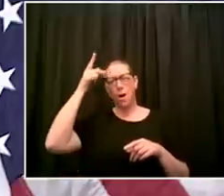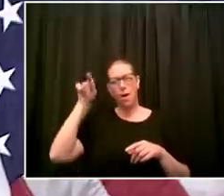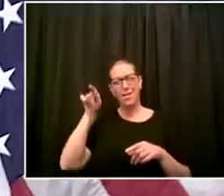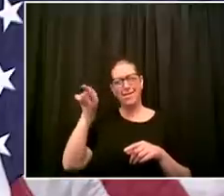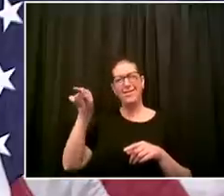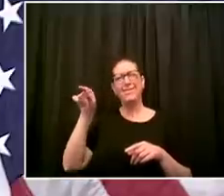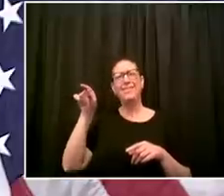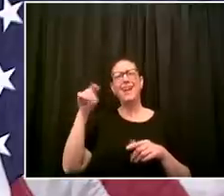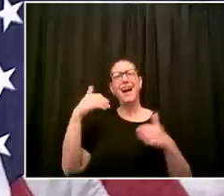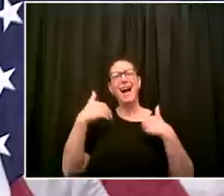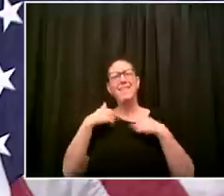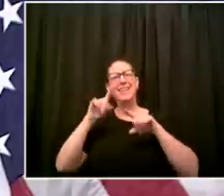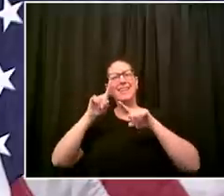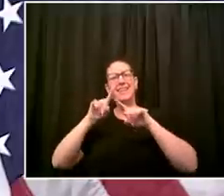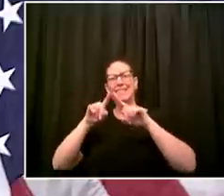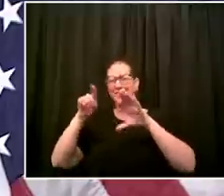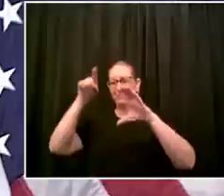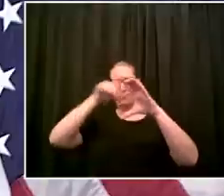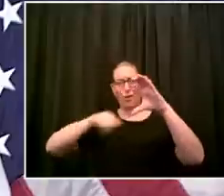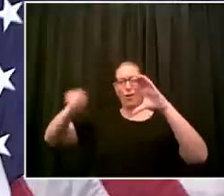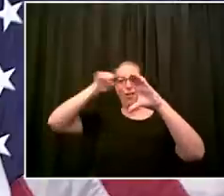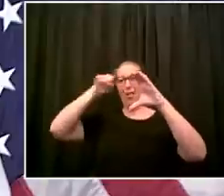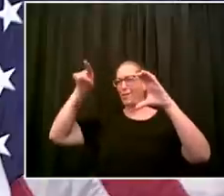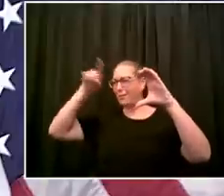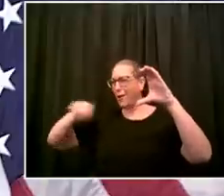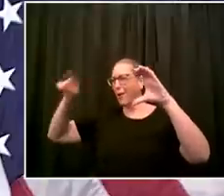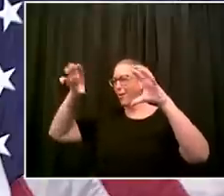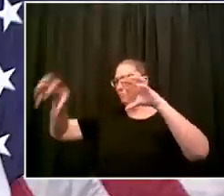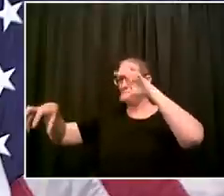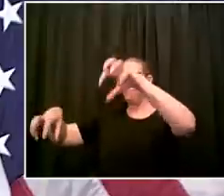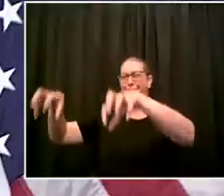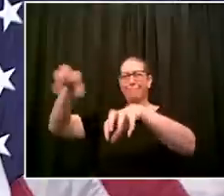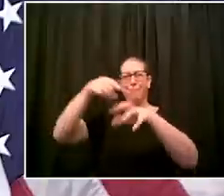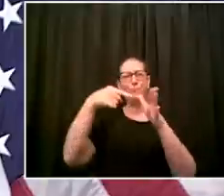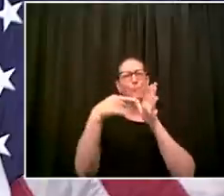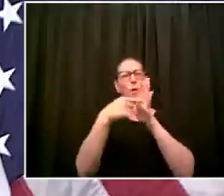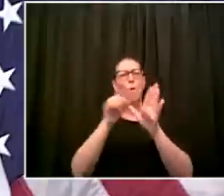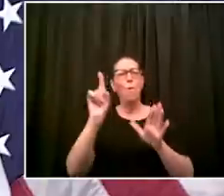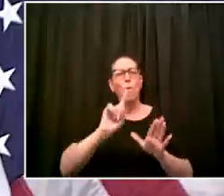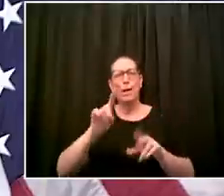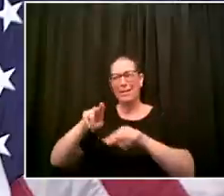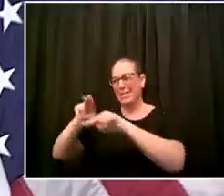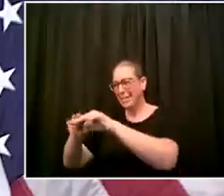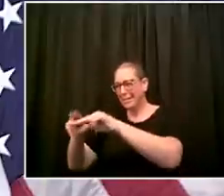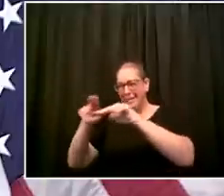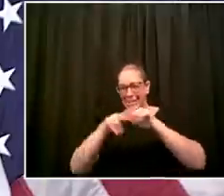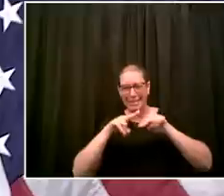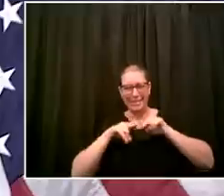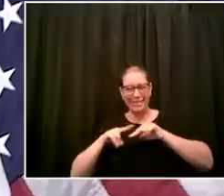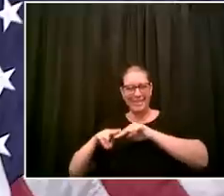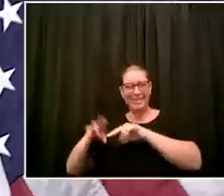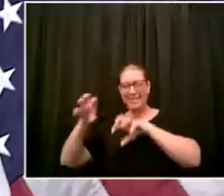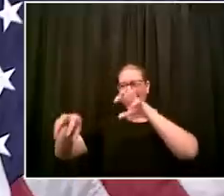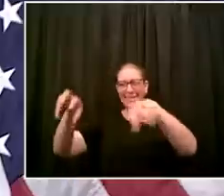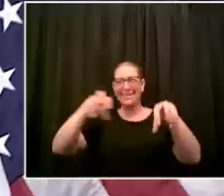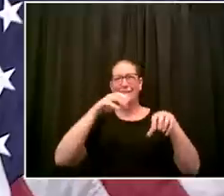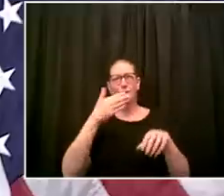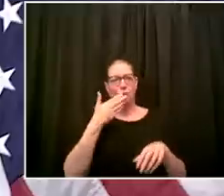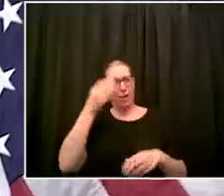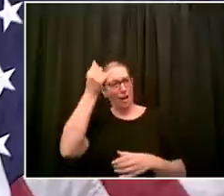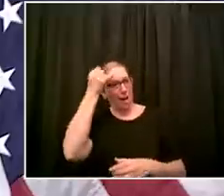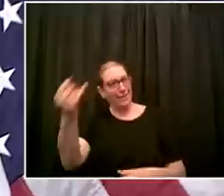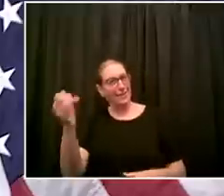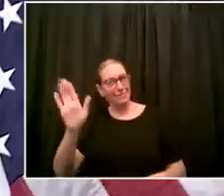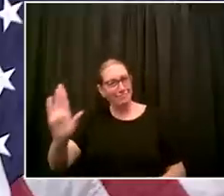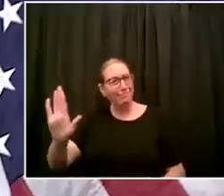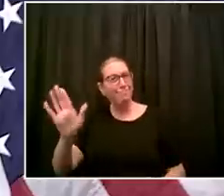that was serving takeout um and drinks people seem to congregate outside um without masks those things jump out